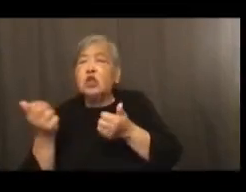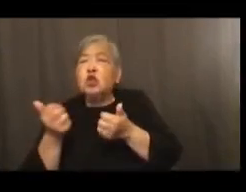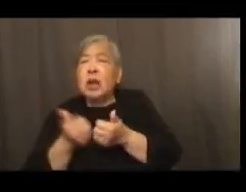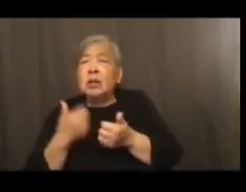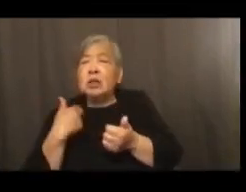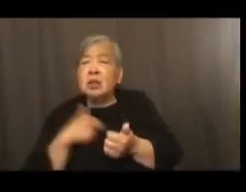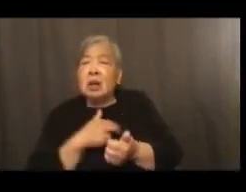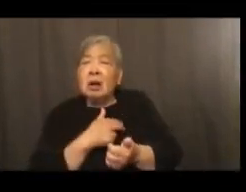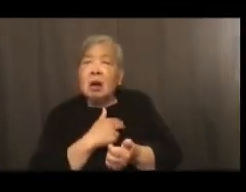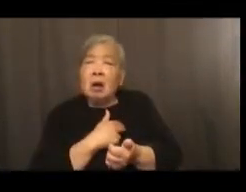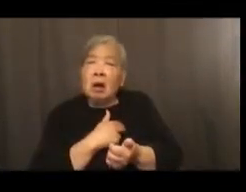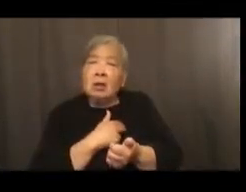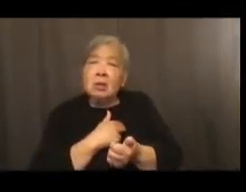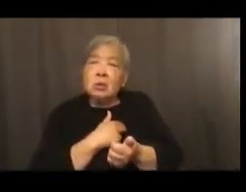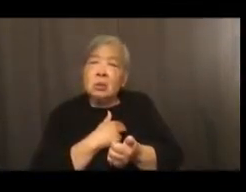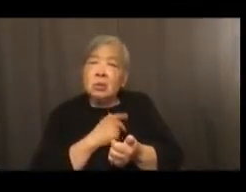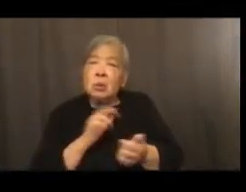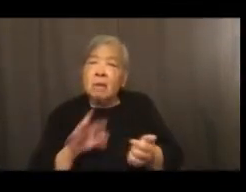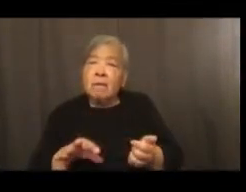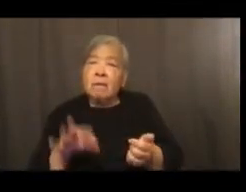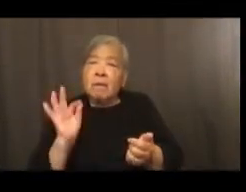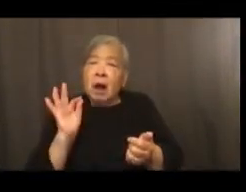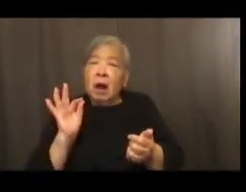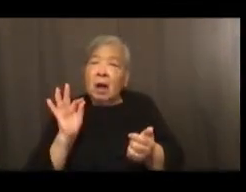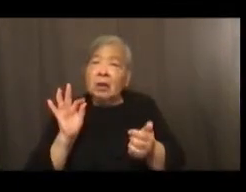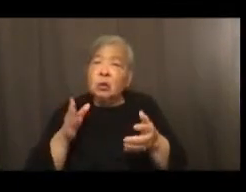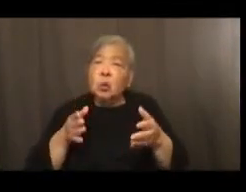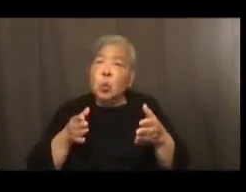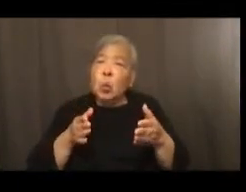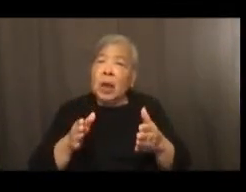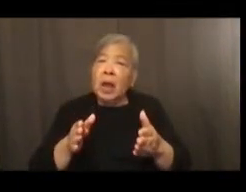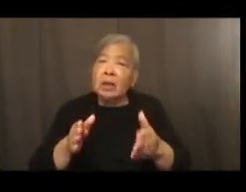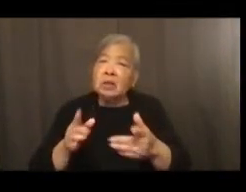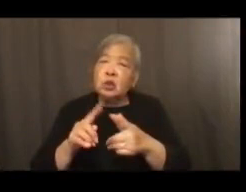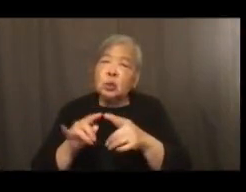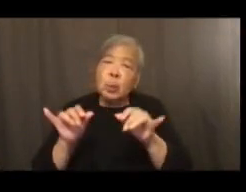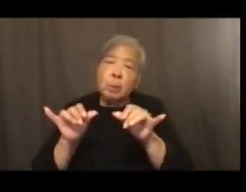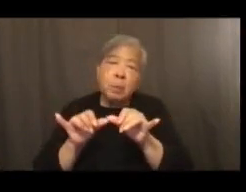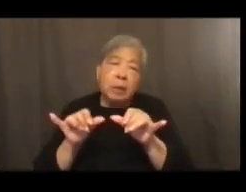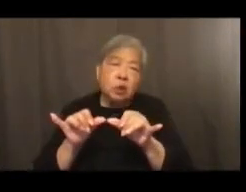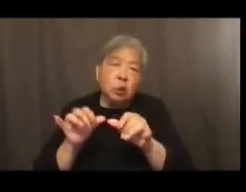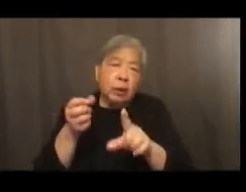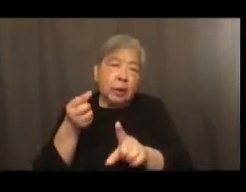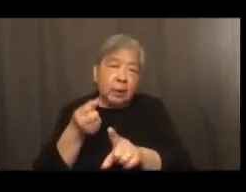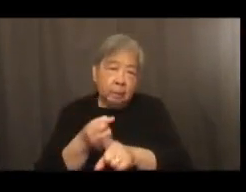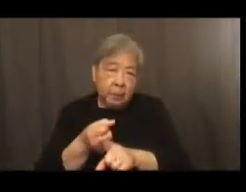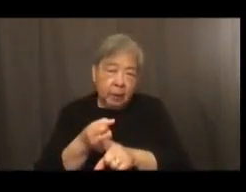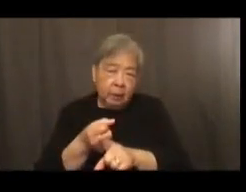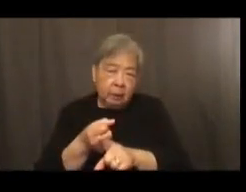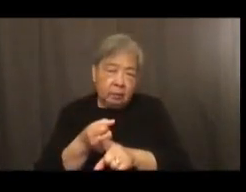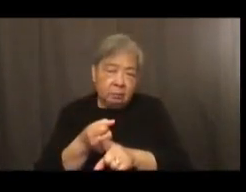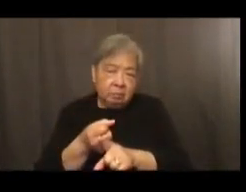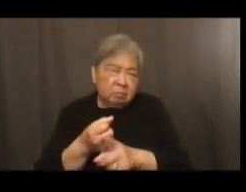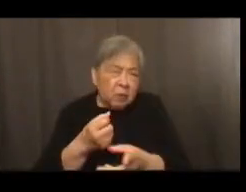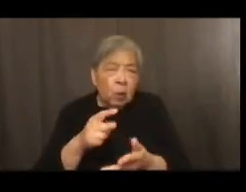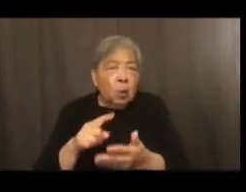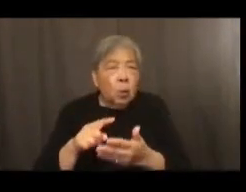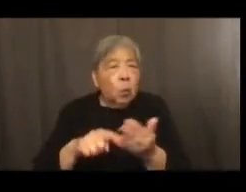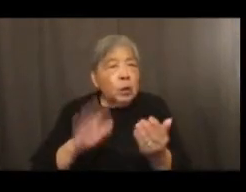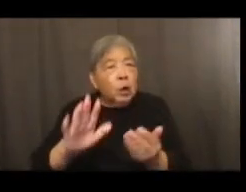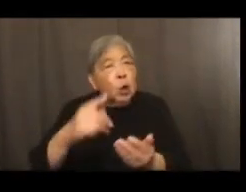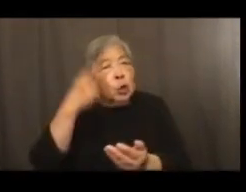find ways to measure impact. And what are your thoughts about